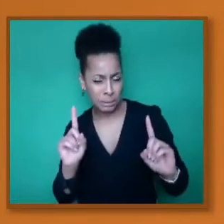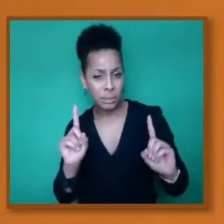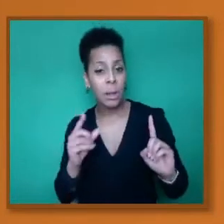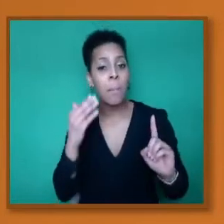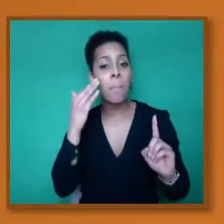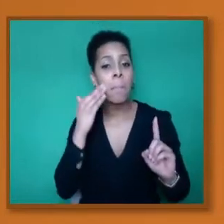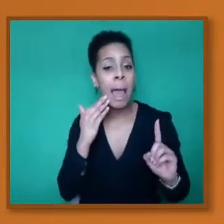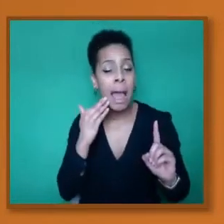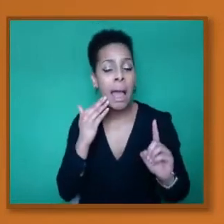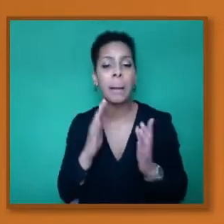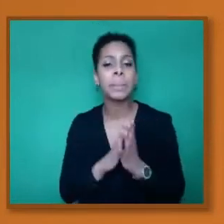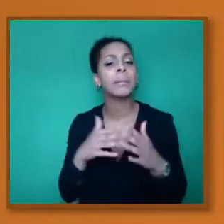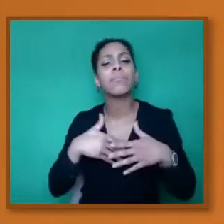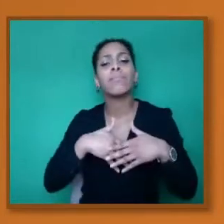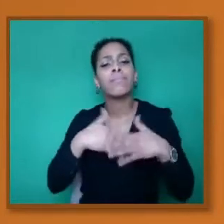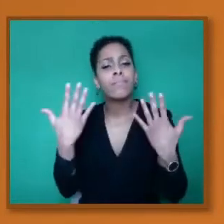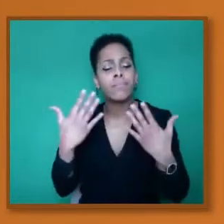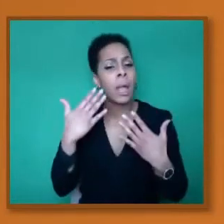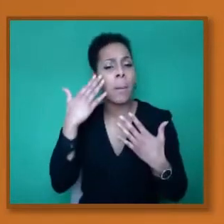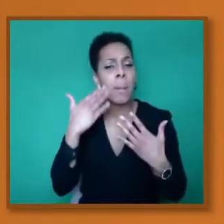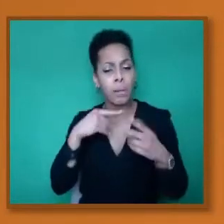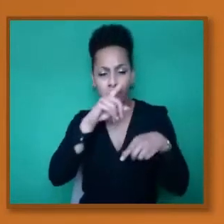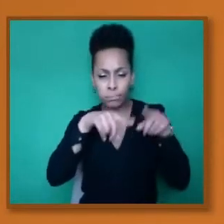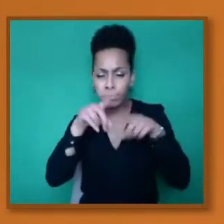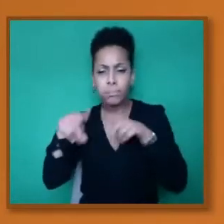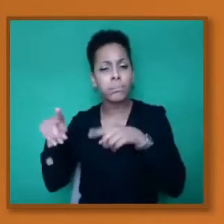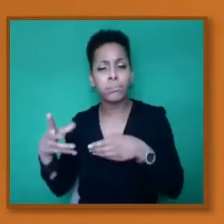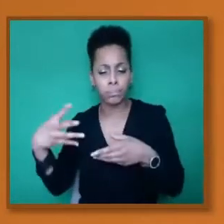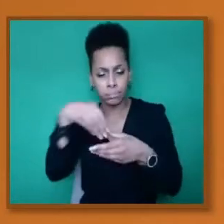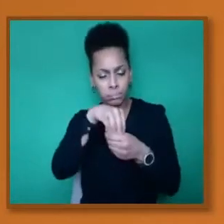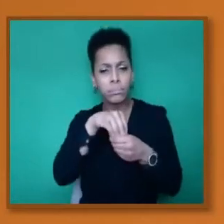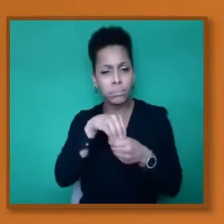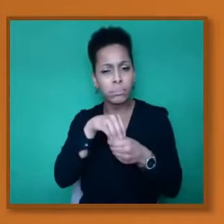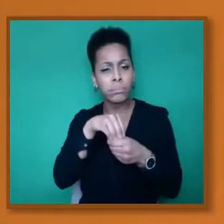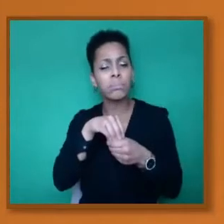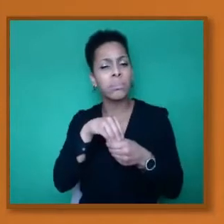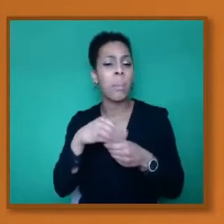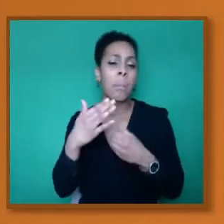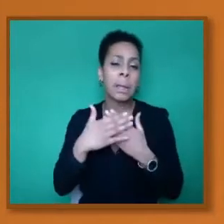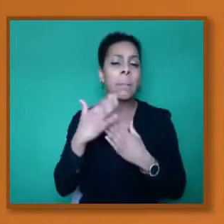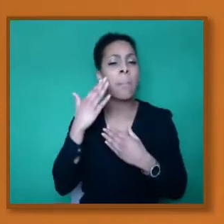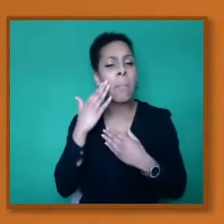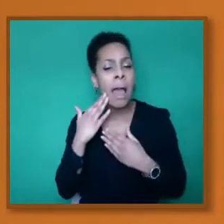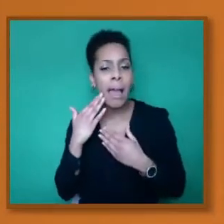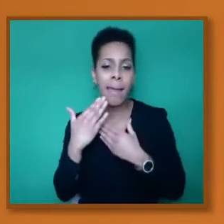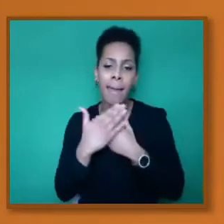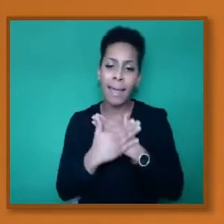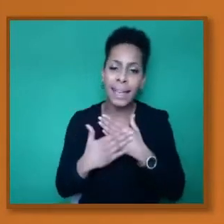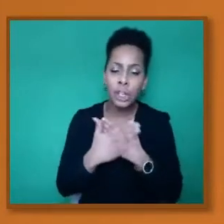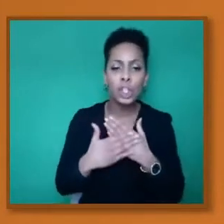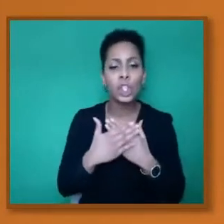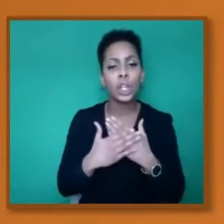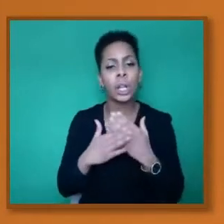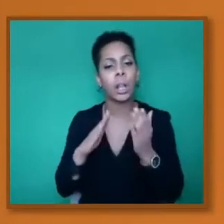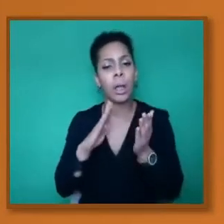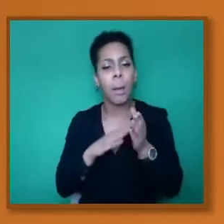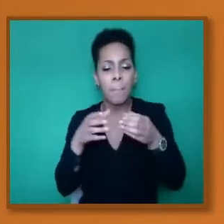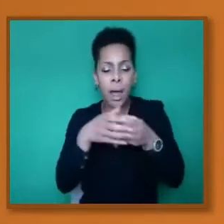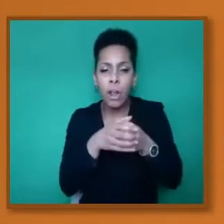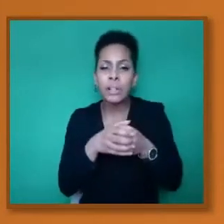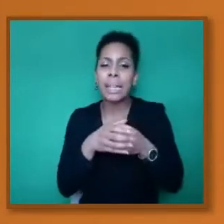the communities that are impacted, the Black, Asian, minority, ethnic communities.